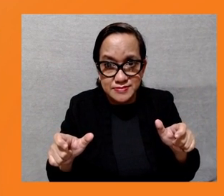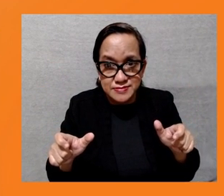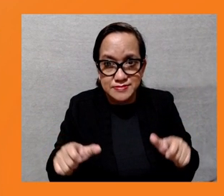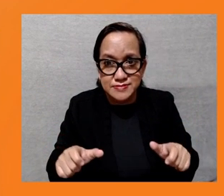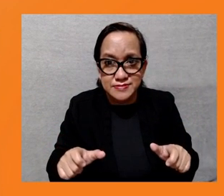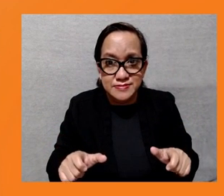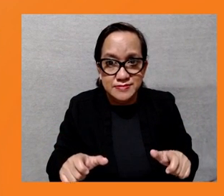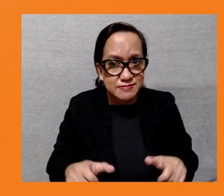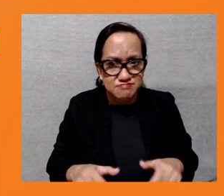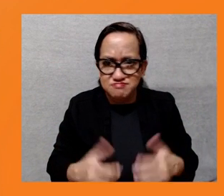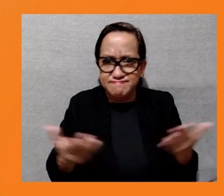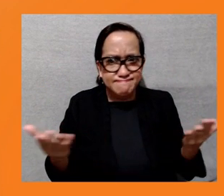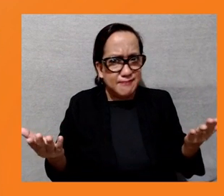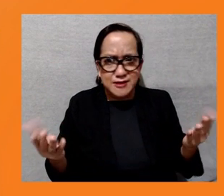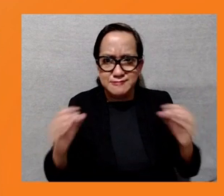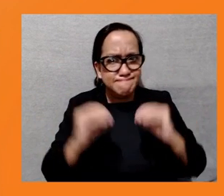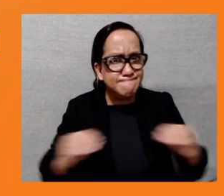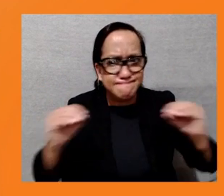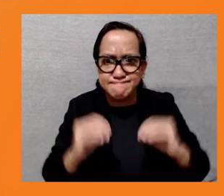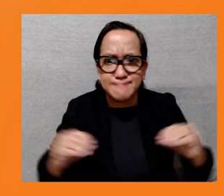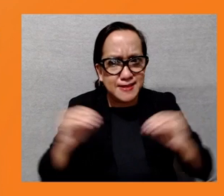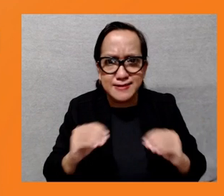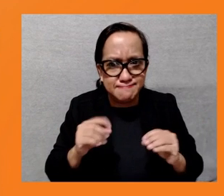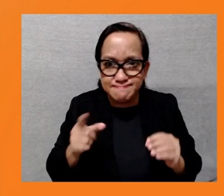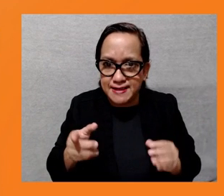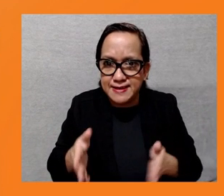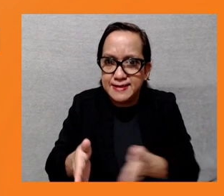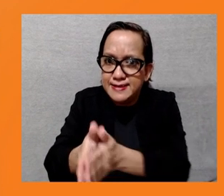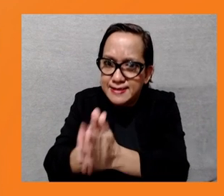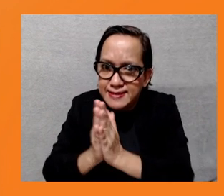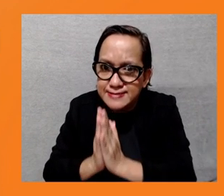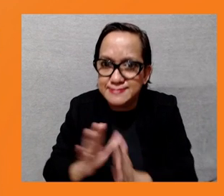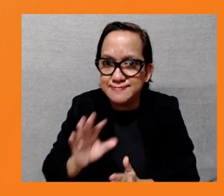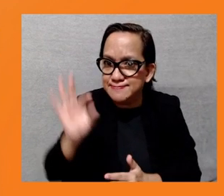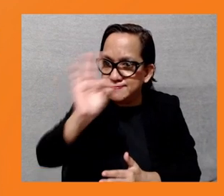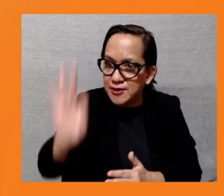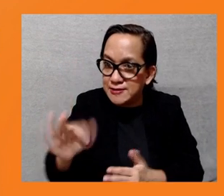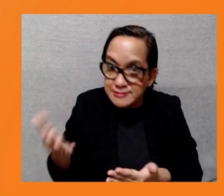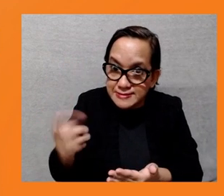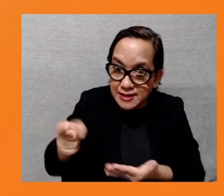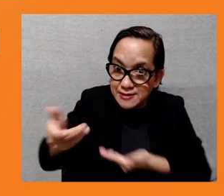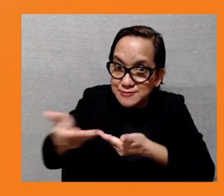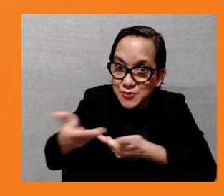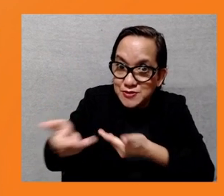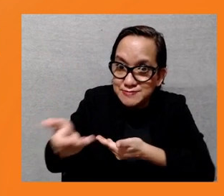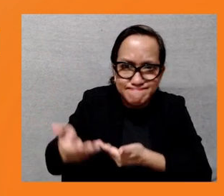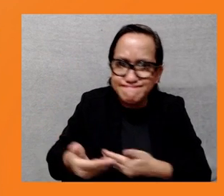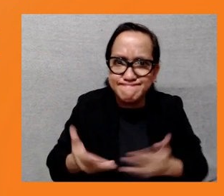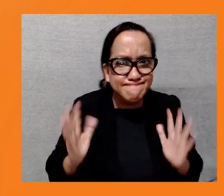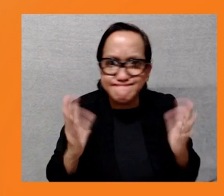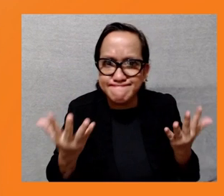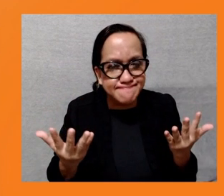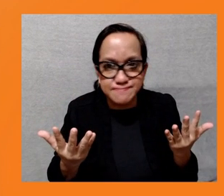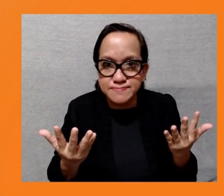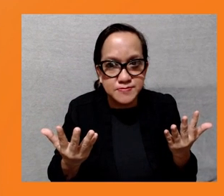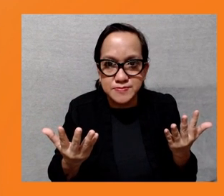which is compiled by the tonneau hydropower limited, OSPF, or the ADP-8. And there is also insufficient environmental and social